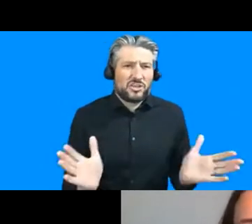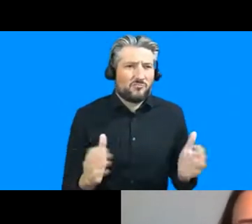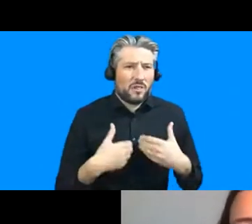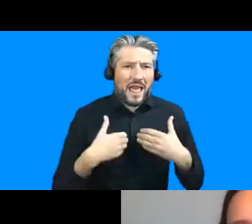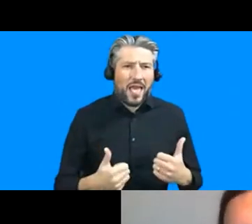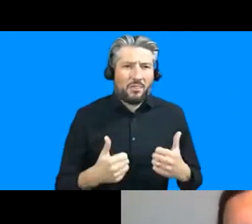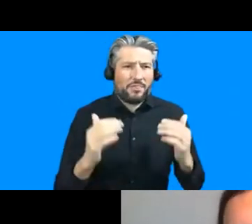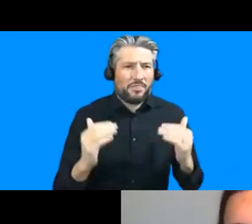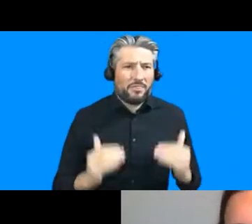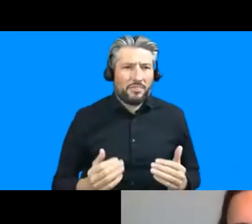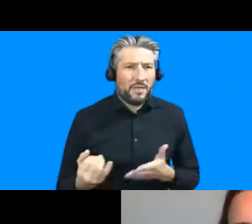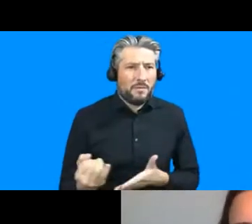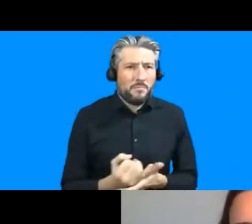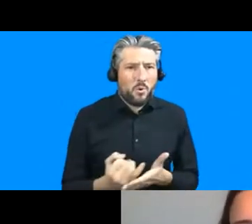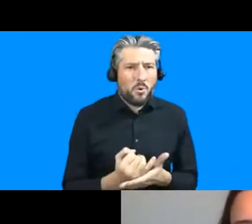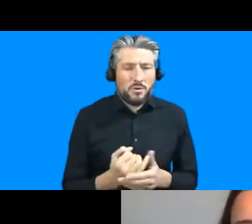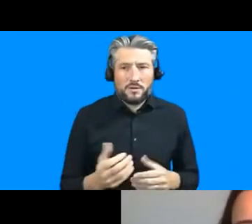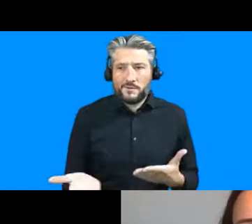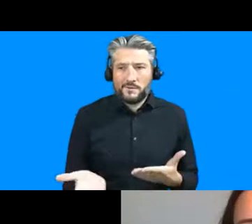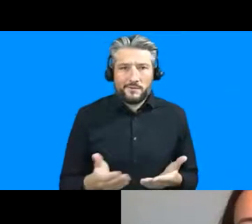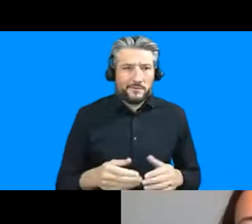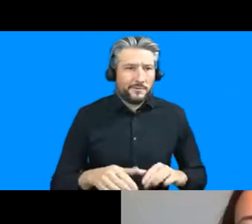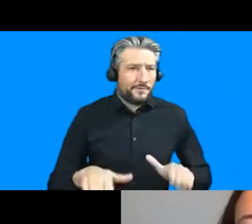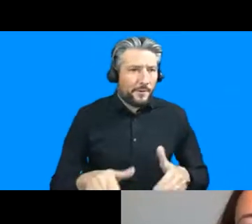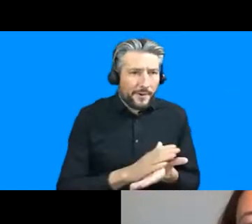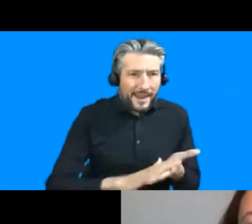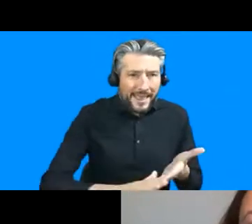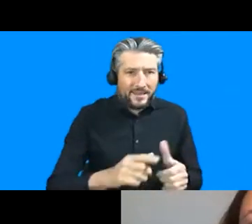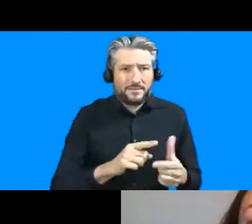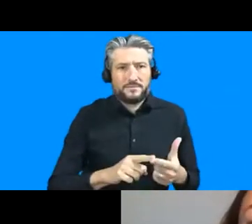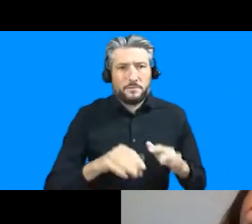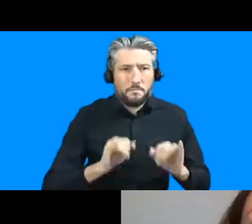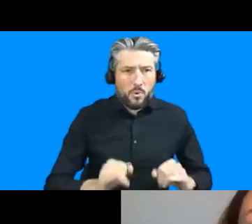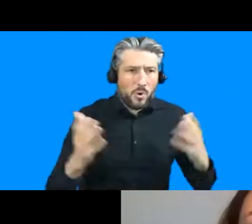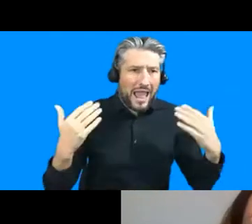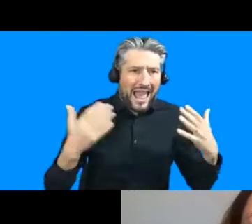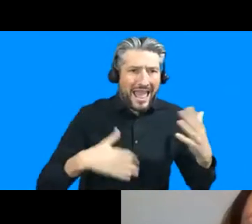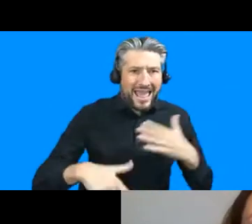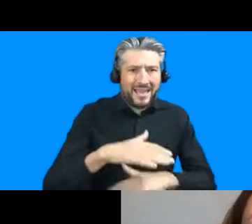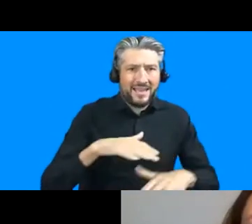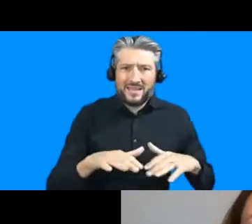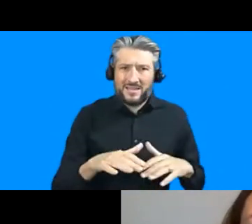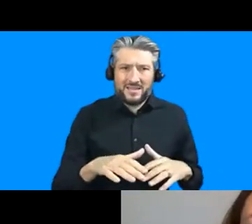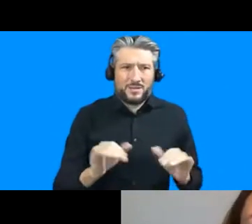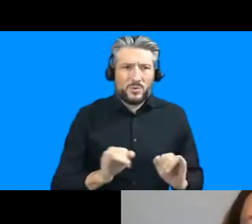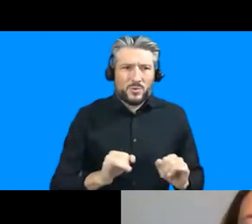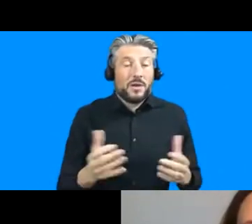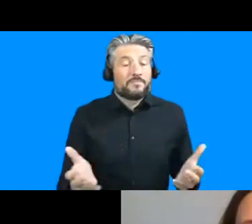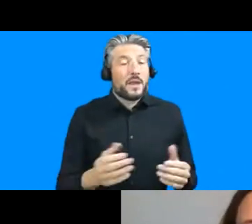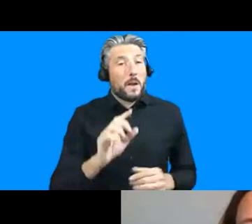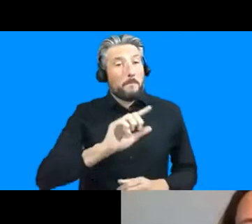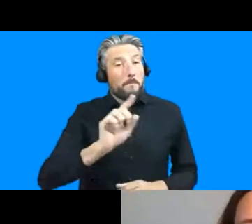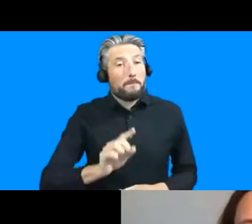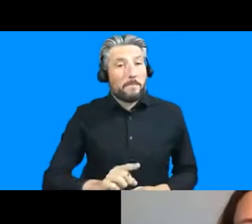all of these things kind of spread disease and cause ill health um we can also think about public health infrastructure so this is very